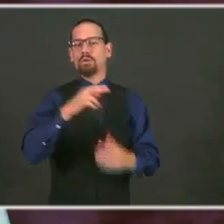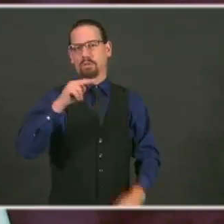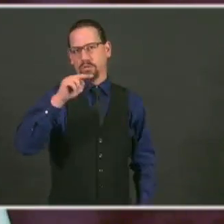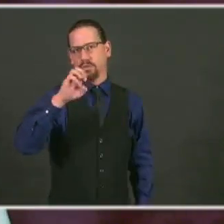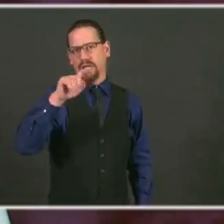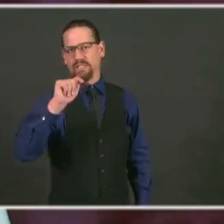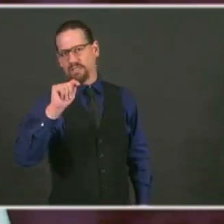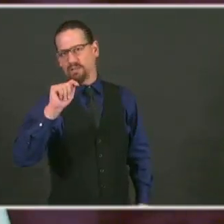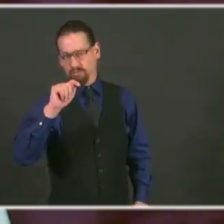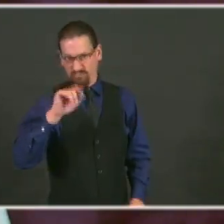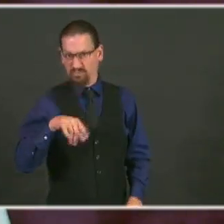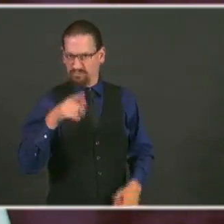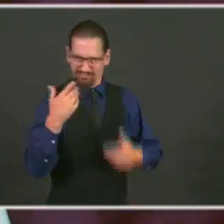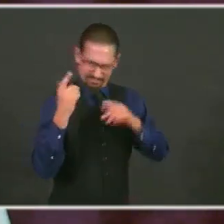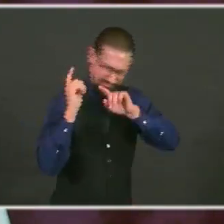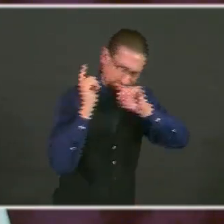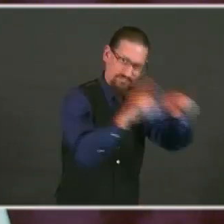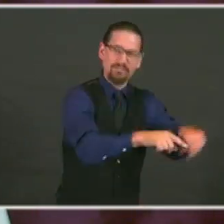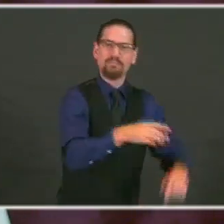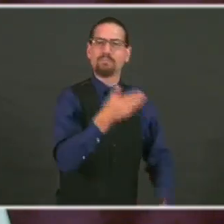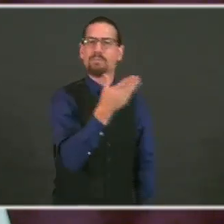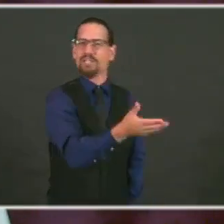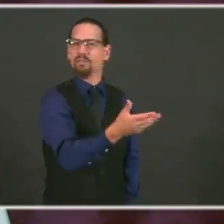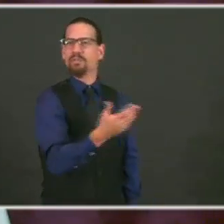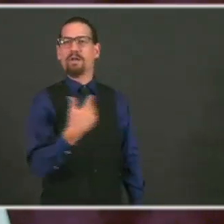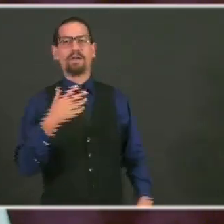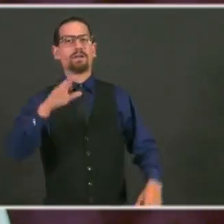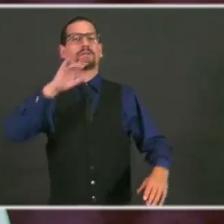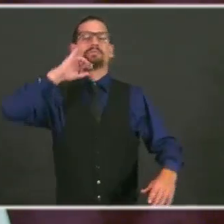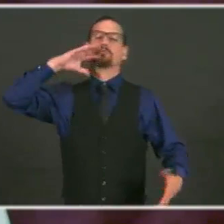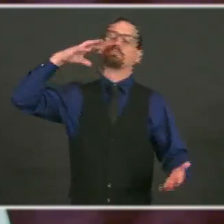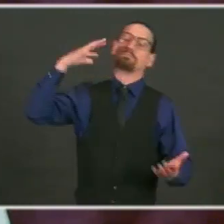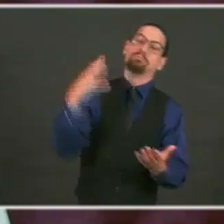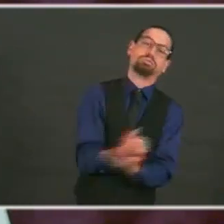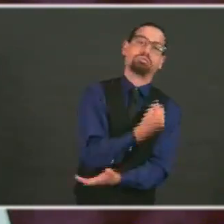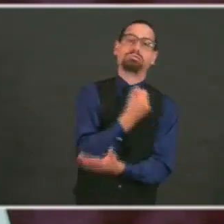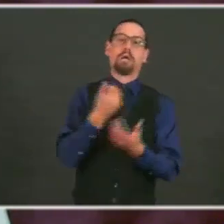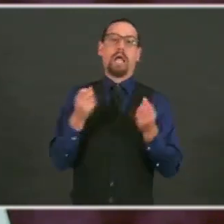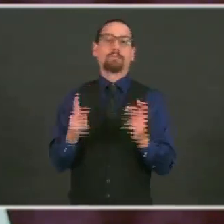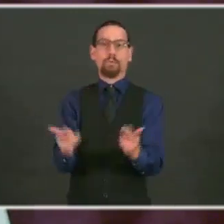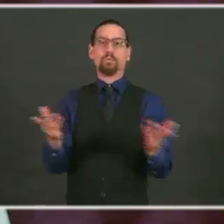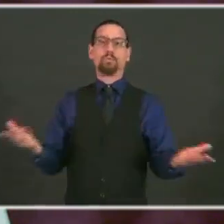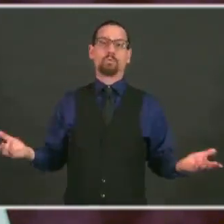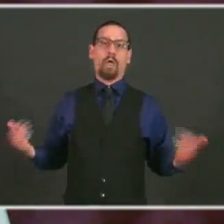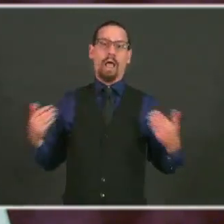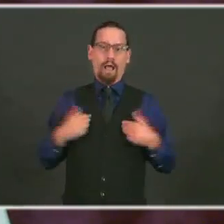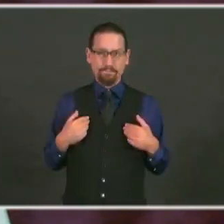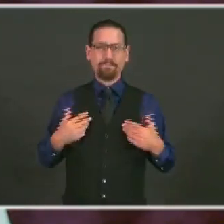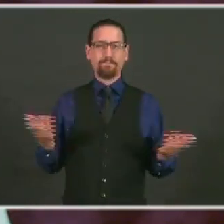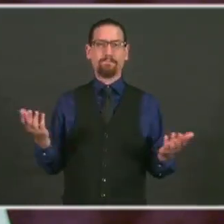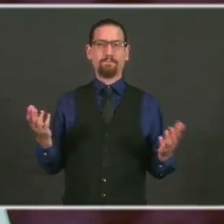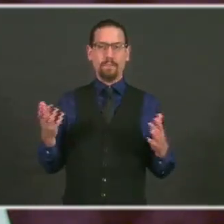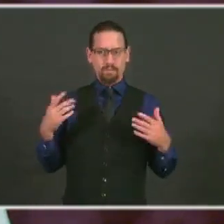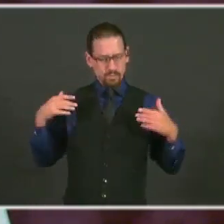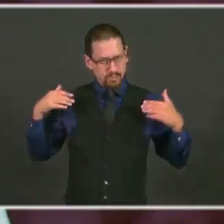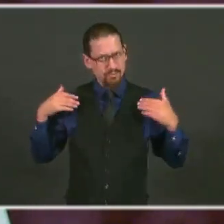do that. And this isn't train and pray. This is get trained.